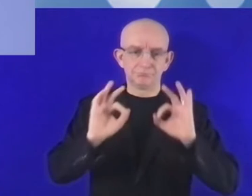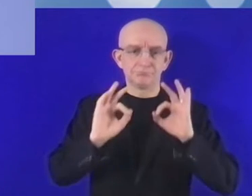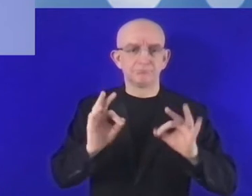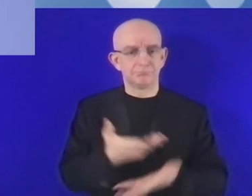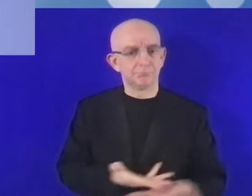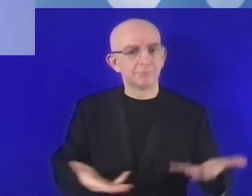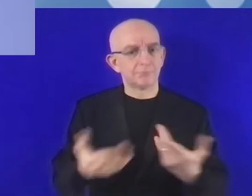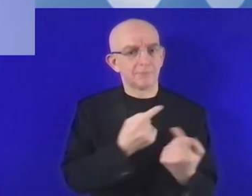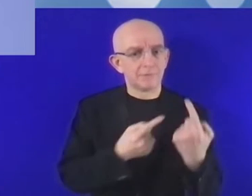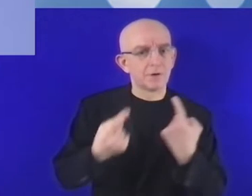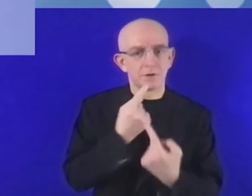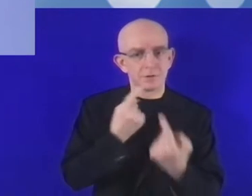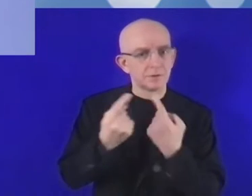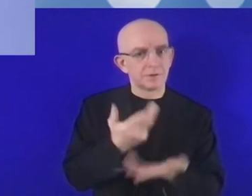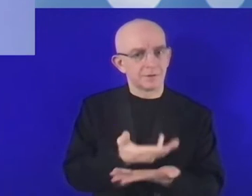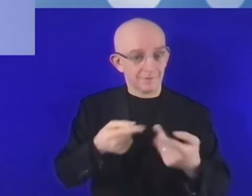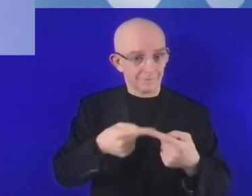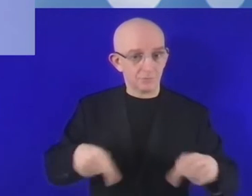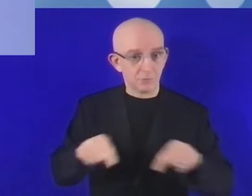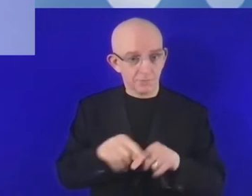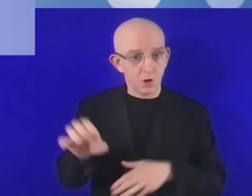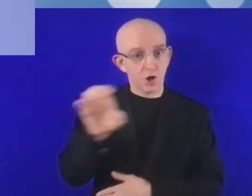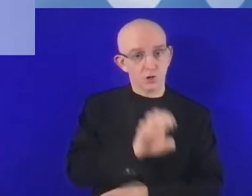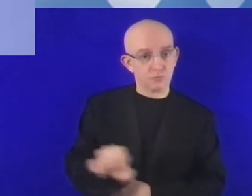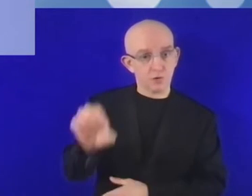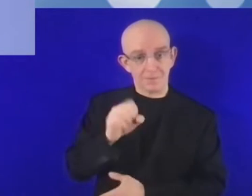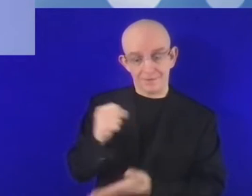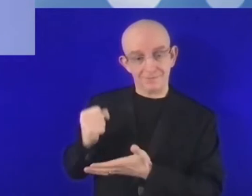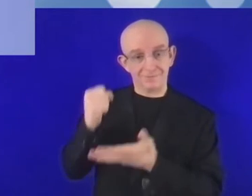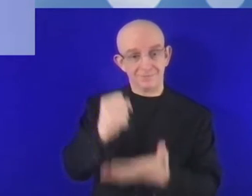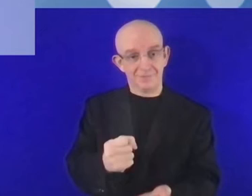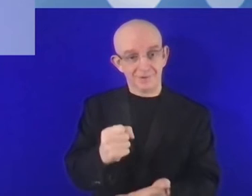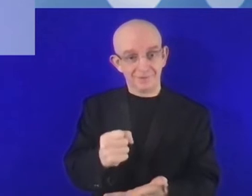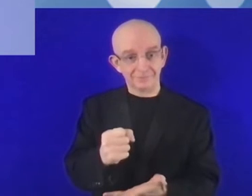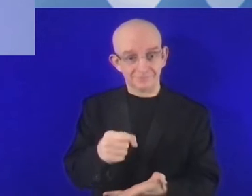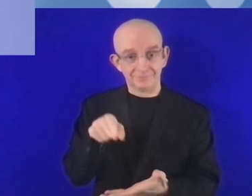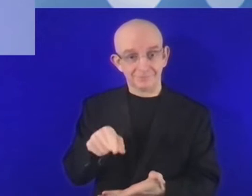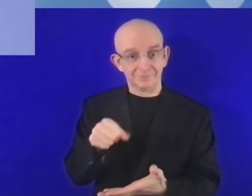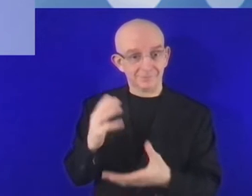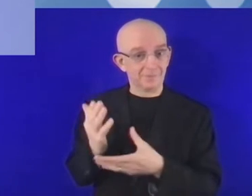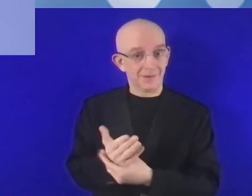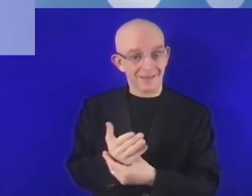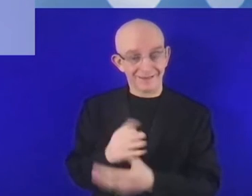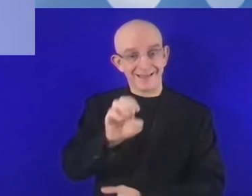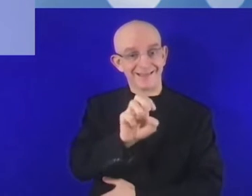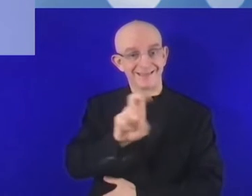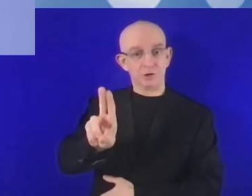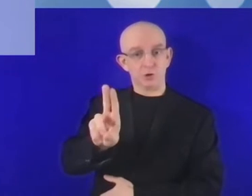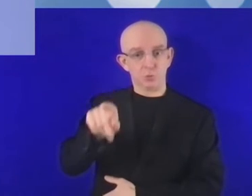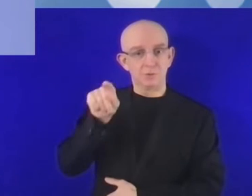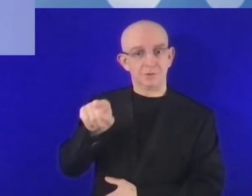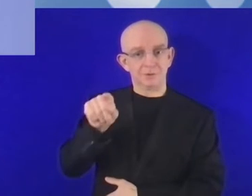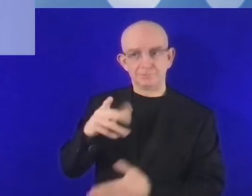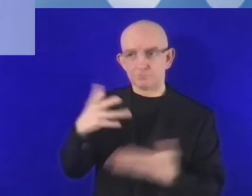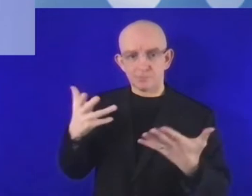And our EIB group comprises the European Investment Bank and the European Investment Fund.